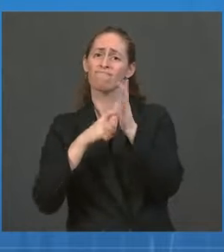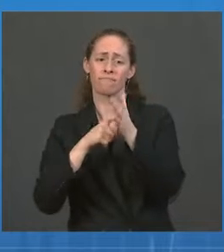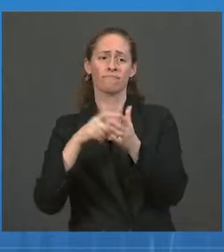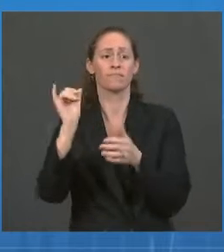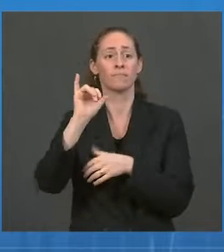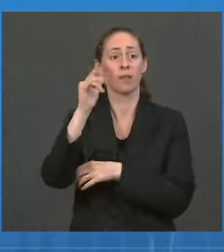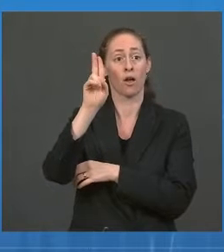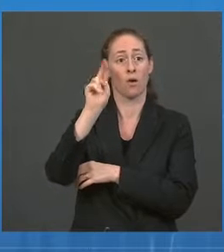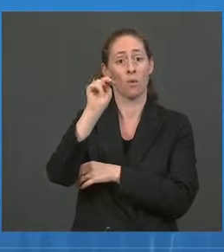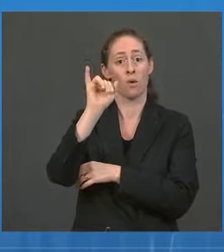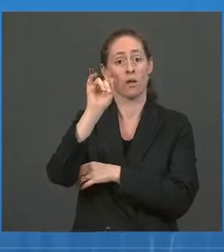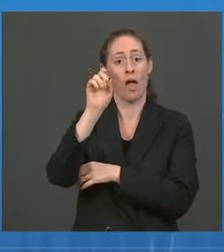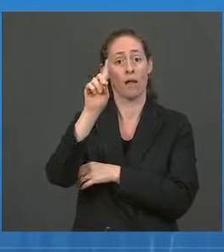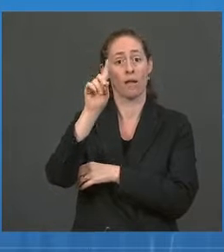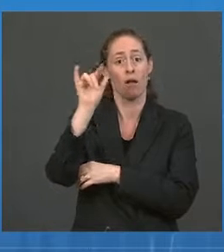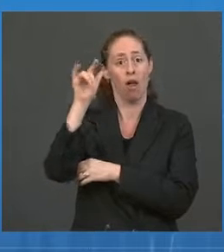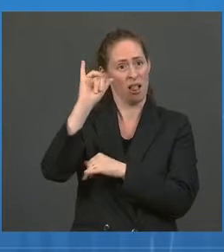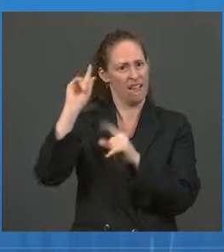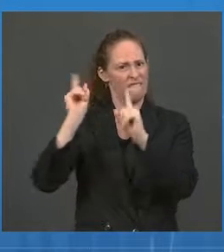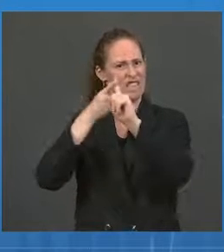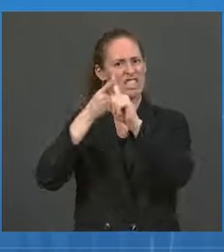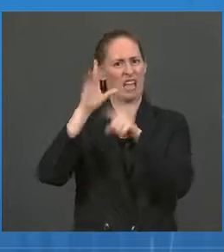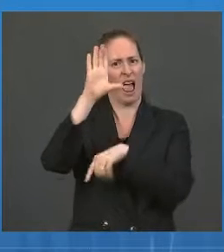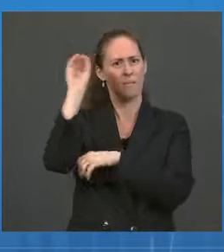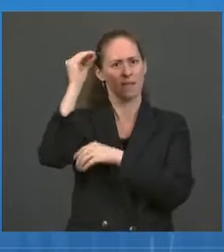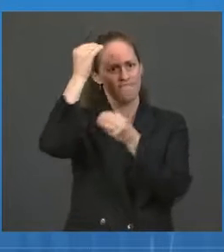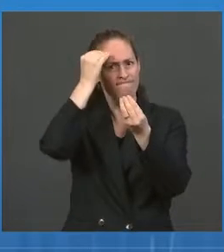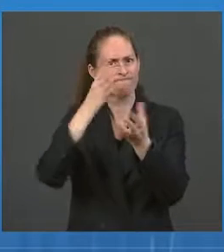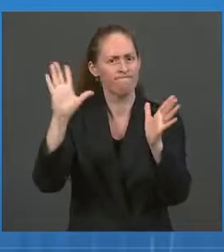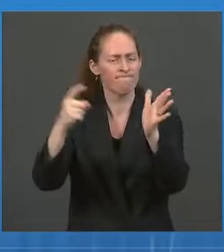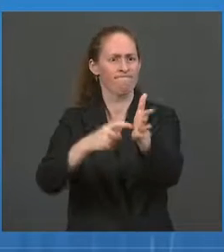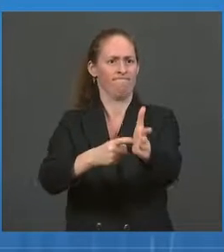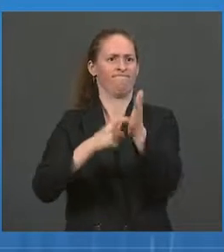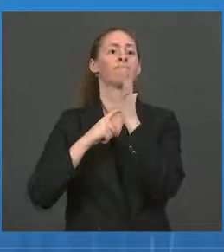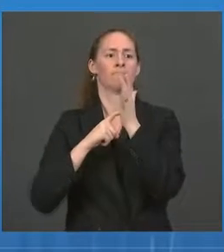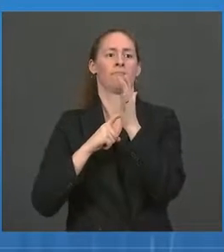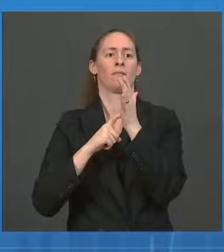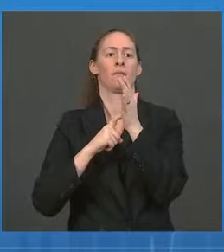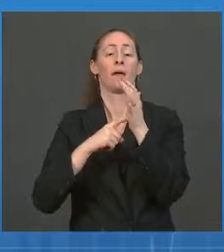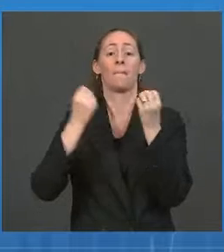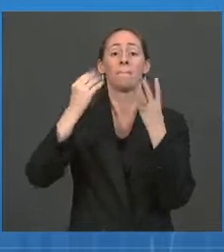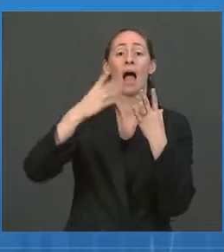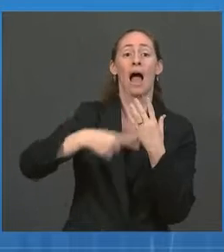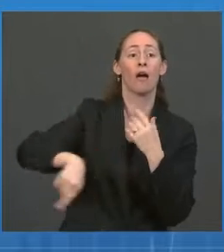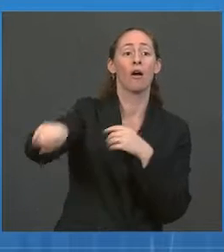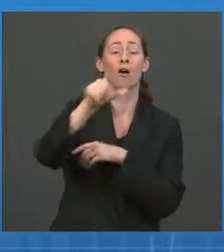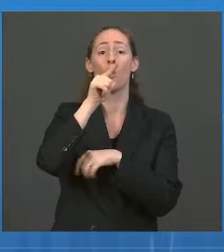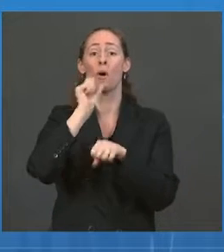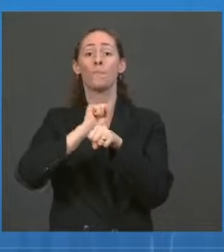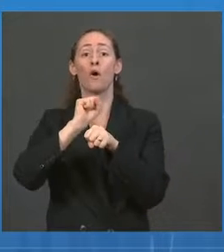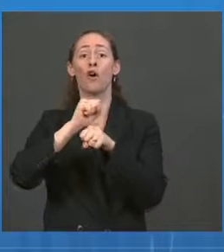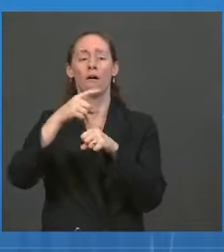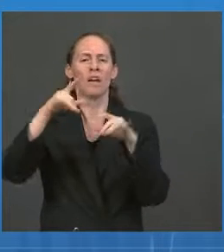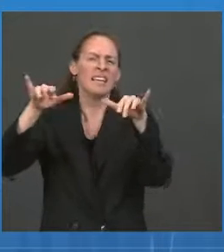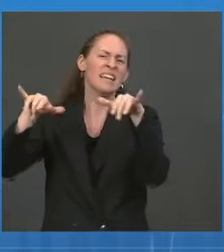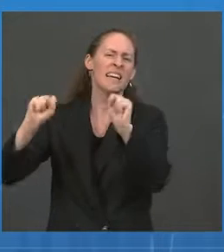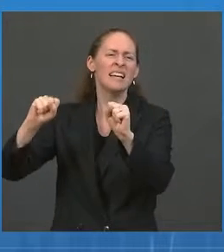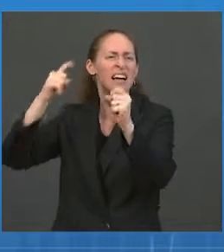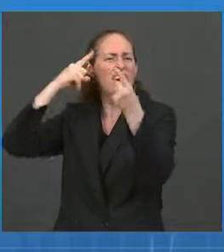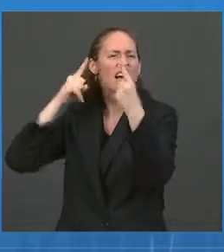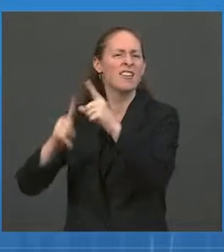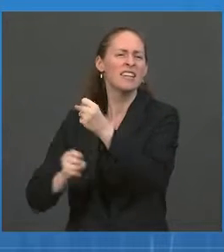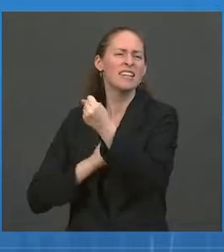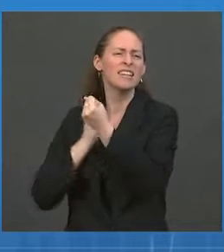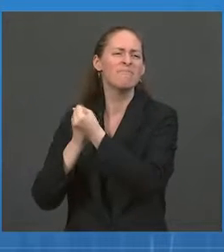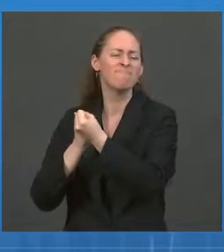vaccination requirements, there's an overwhelming level of support from its workforce. A flight attendant emailed the CEO,